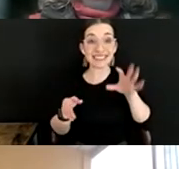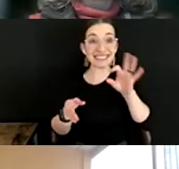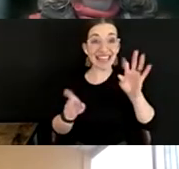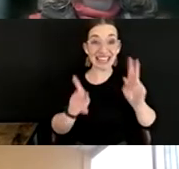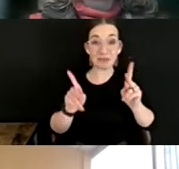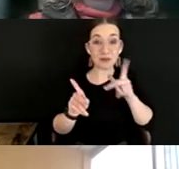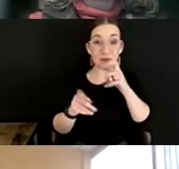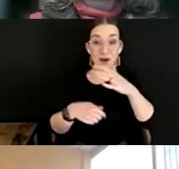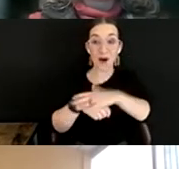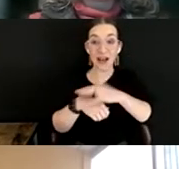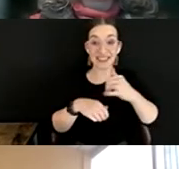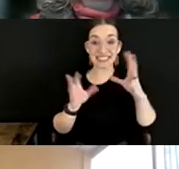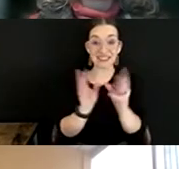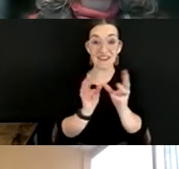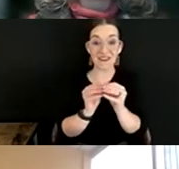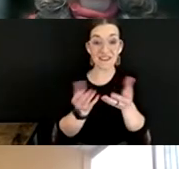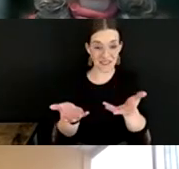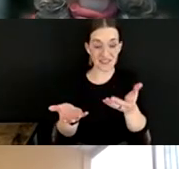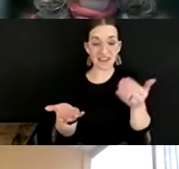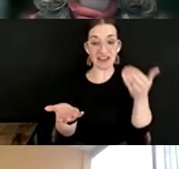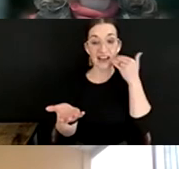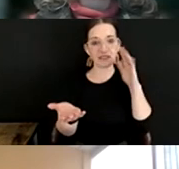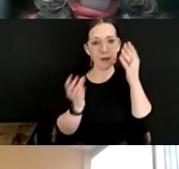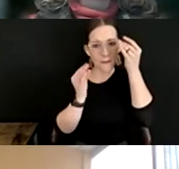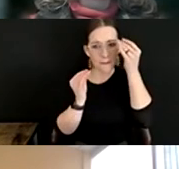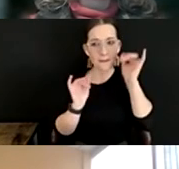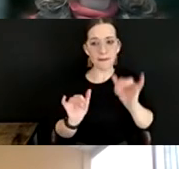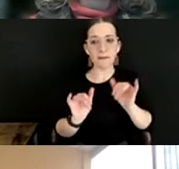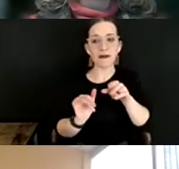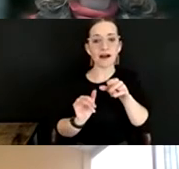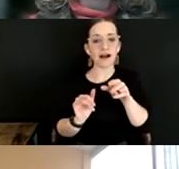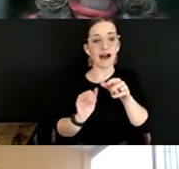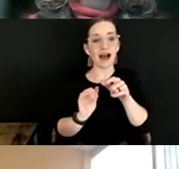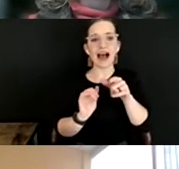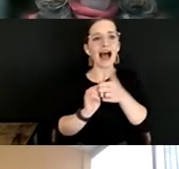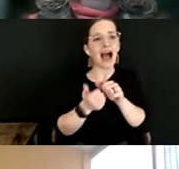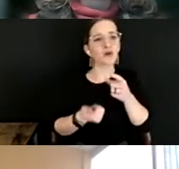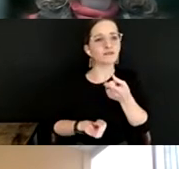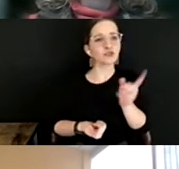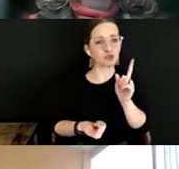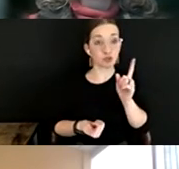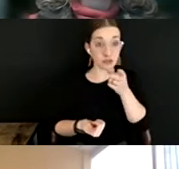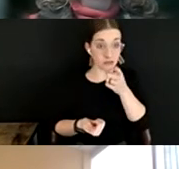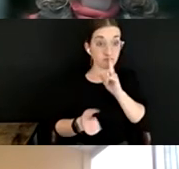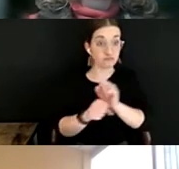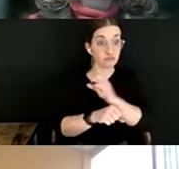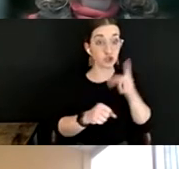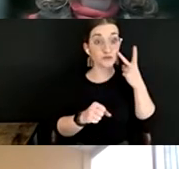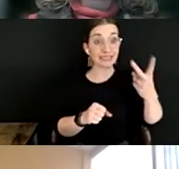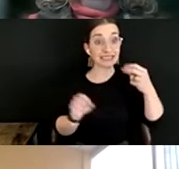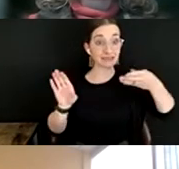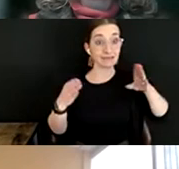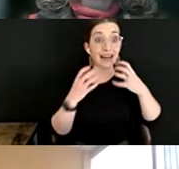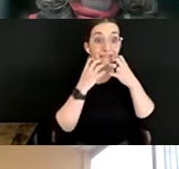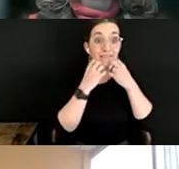now, again, kind of thinking over the question of, you know, how have you seen, have you seen a value shift? And